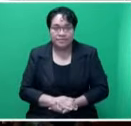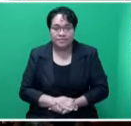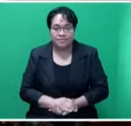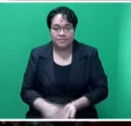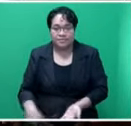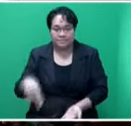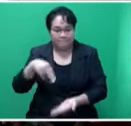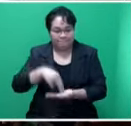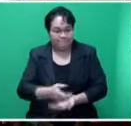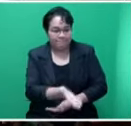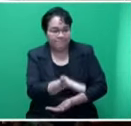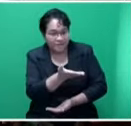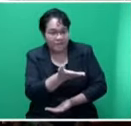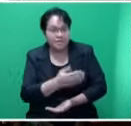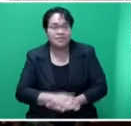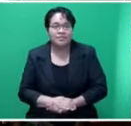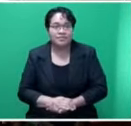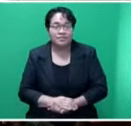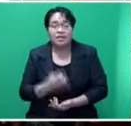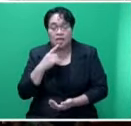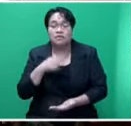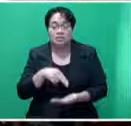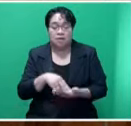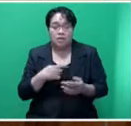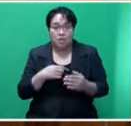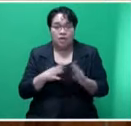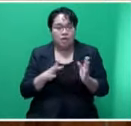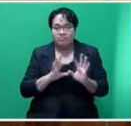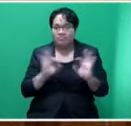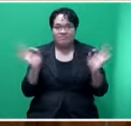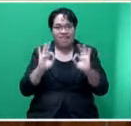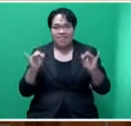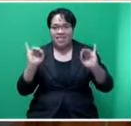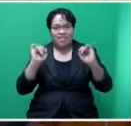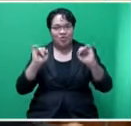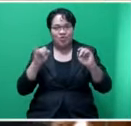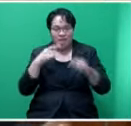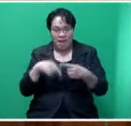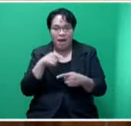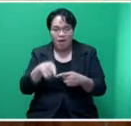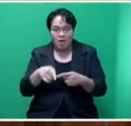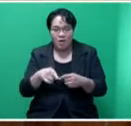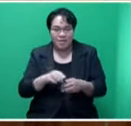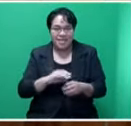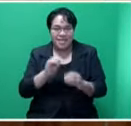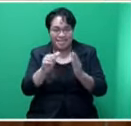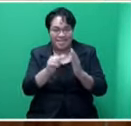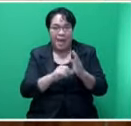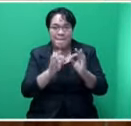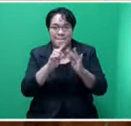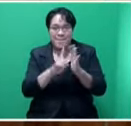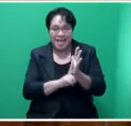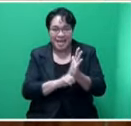Honourable Member Tabu, you have the floor. Honourable Speaker, sir, this side of the House, we don't have any issue in regards to this particular bill,